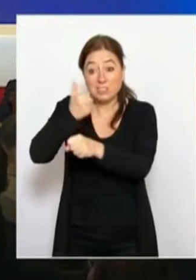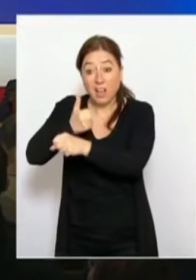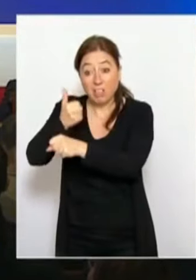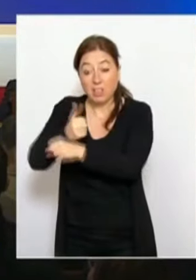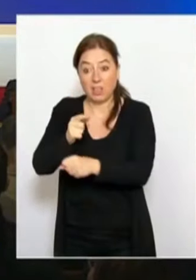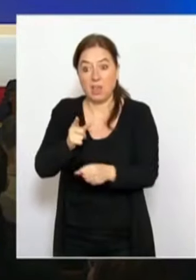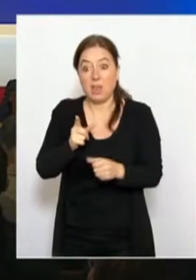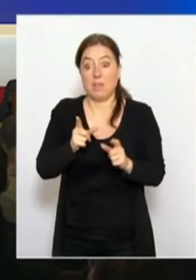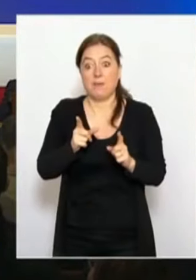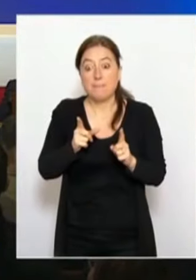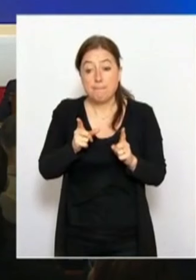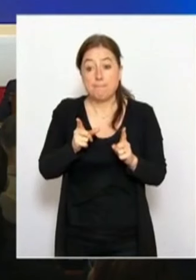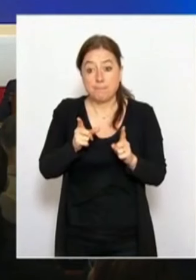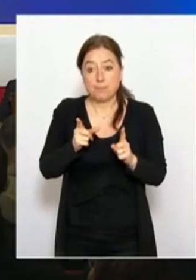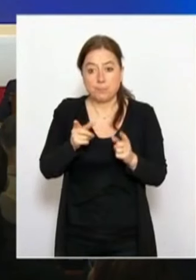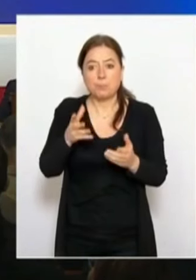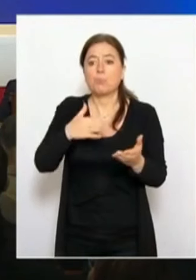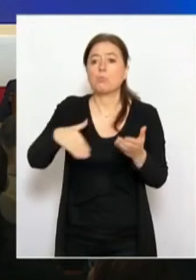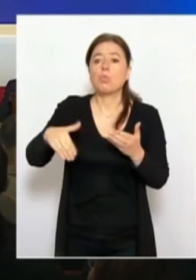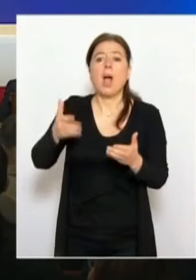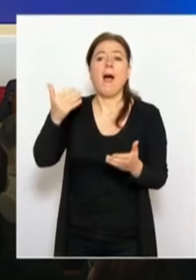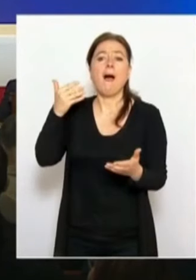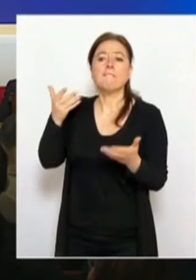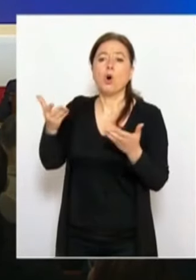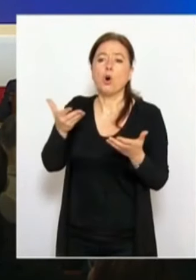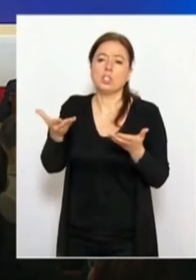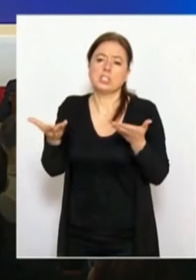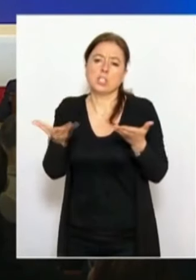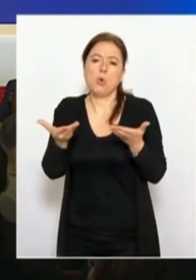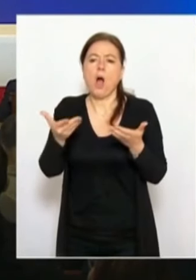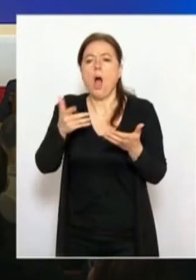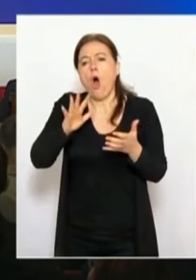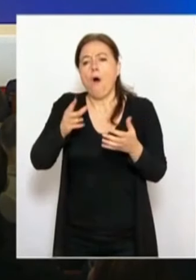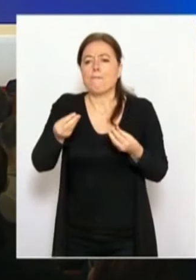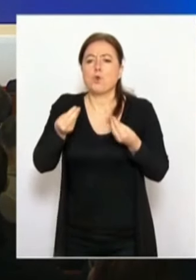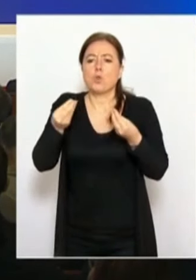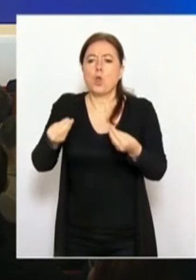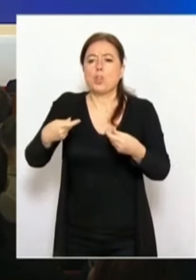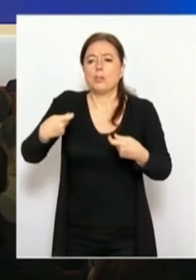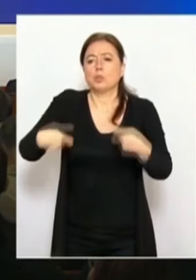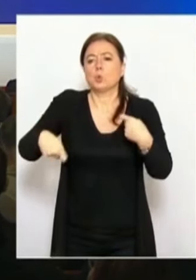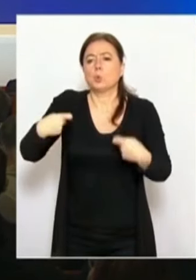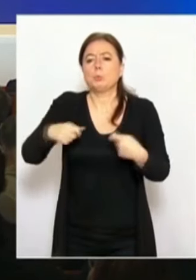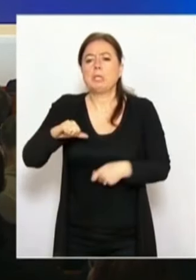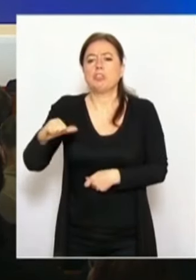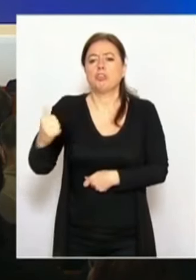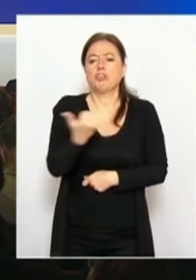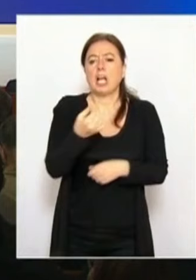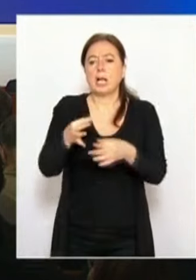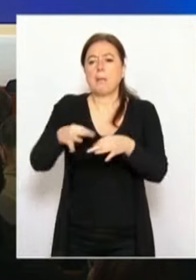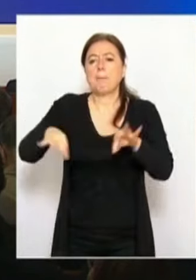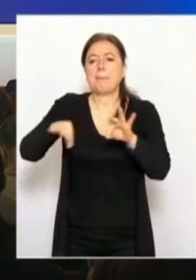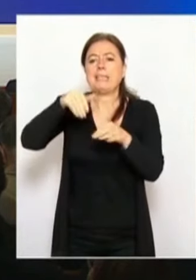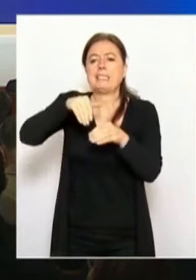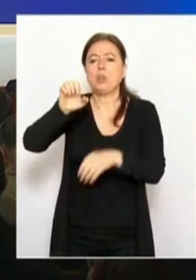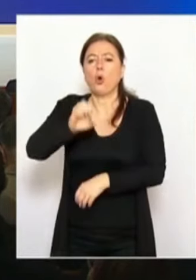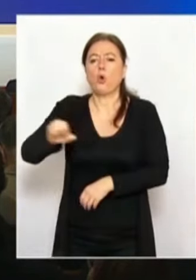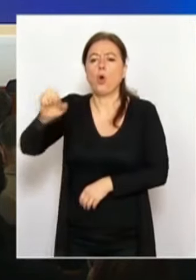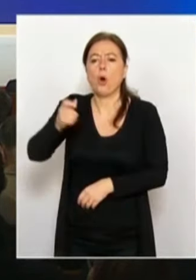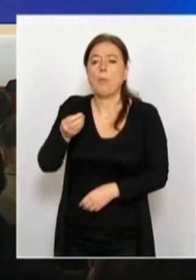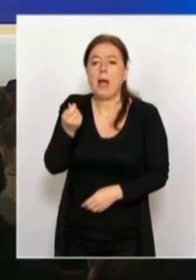of euros a year. So the idea was to provide national flexibility,